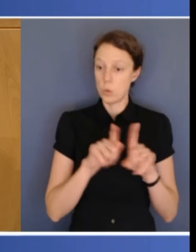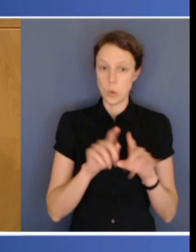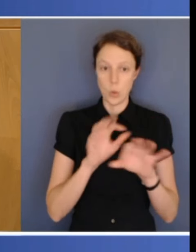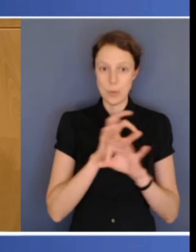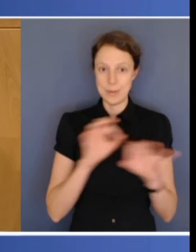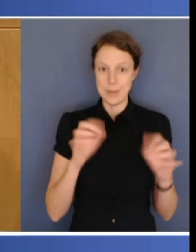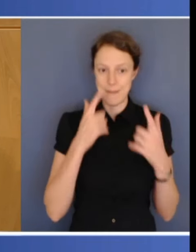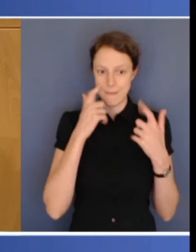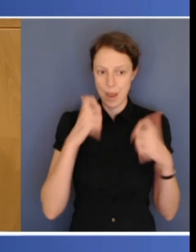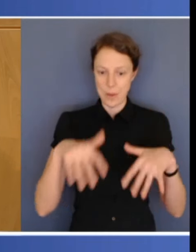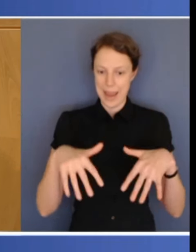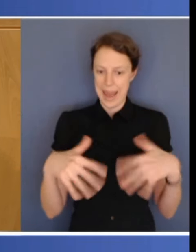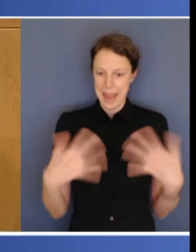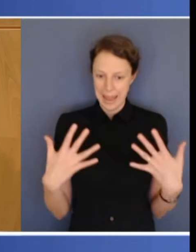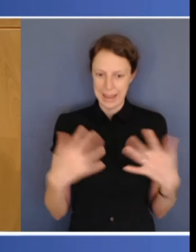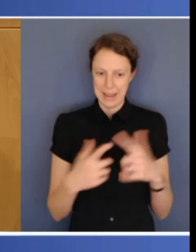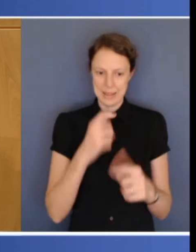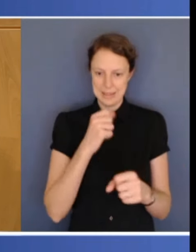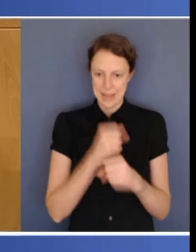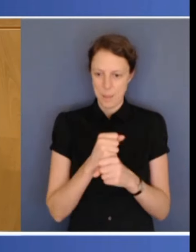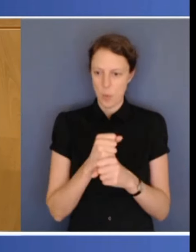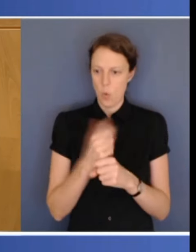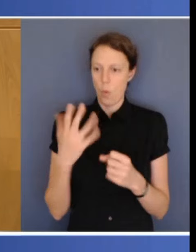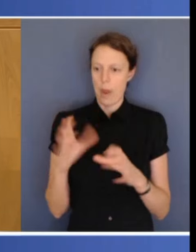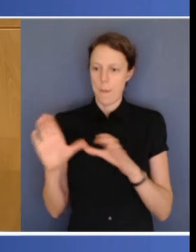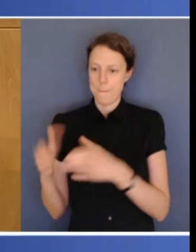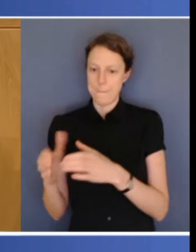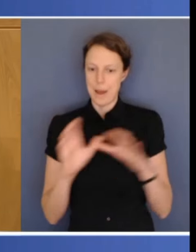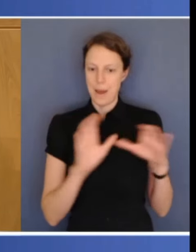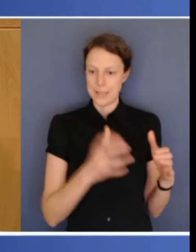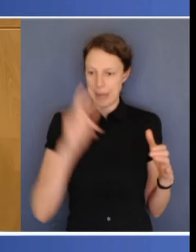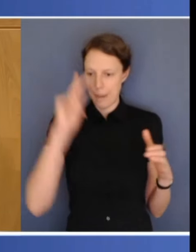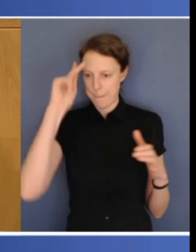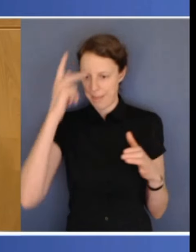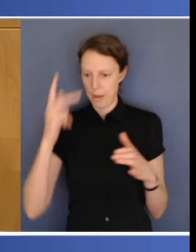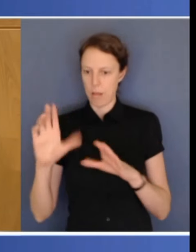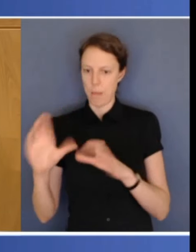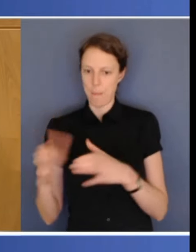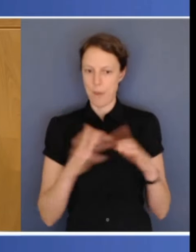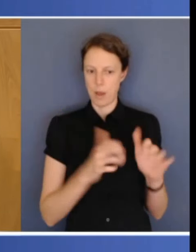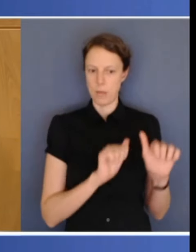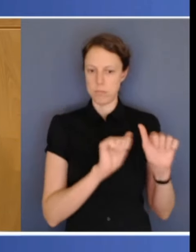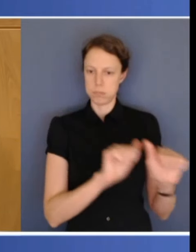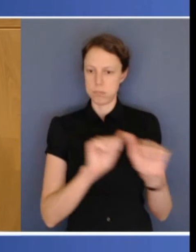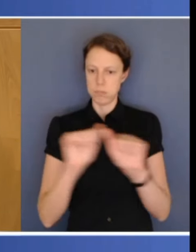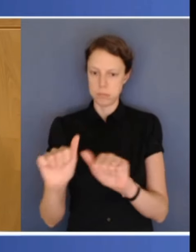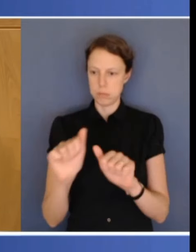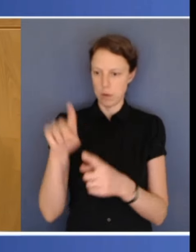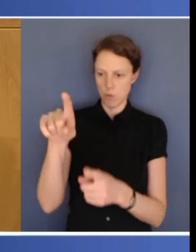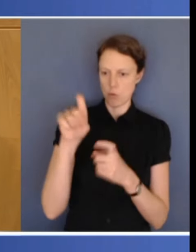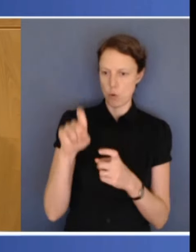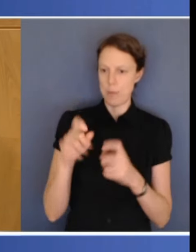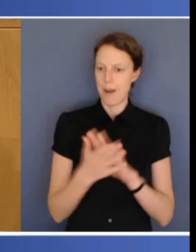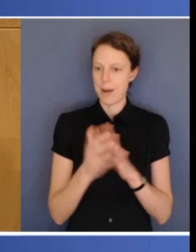hiring in the Victorian public sector. So those other inferences that are being drawn by others,